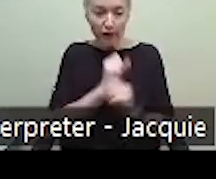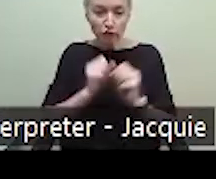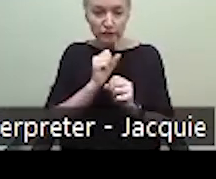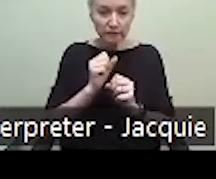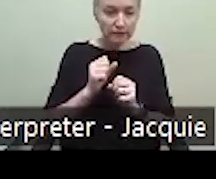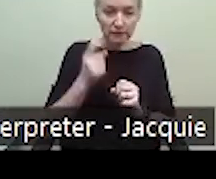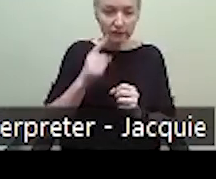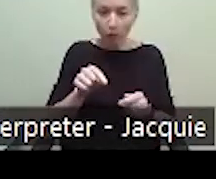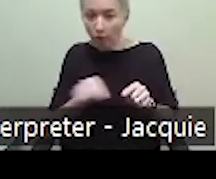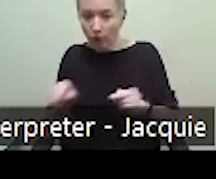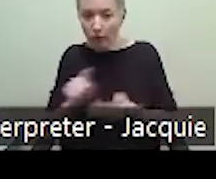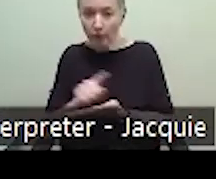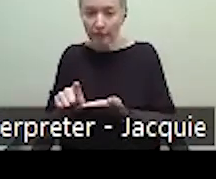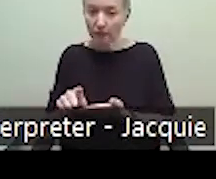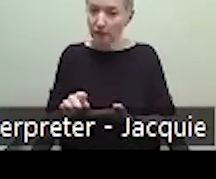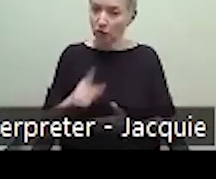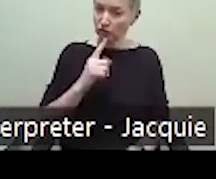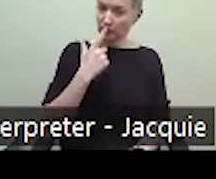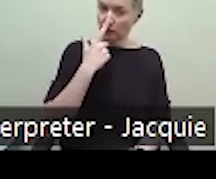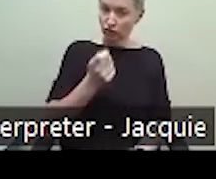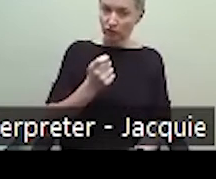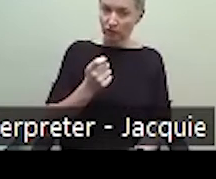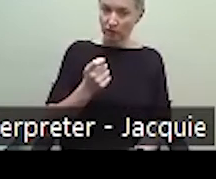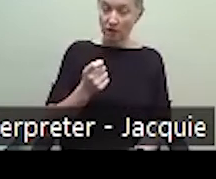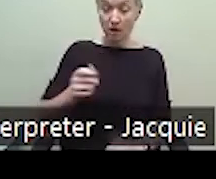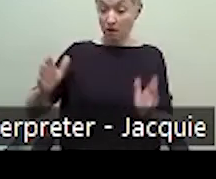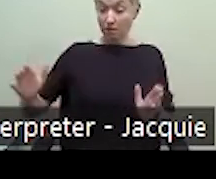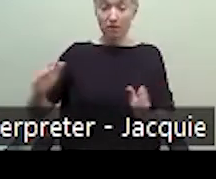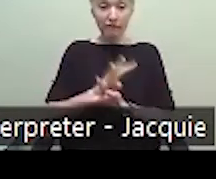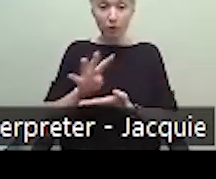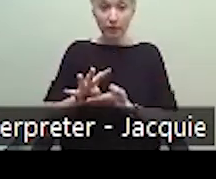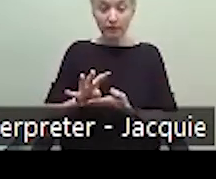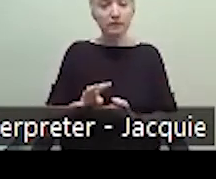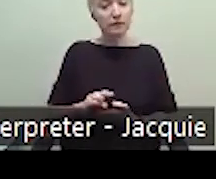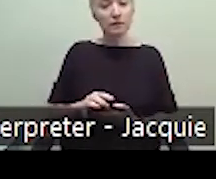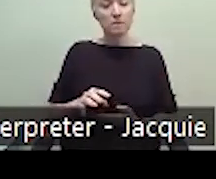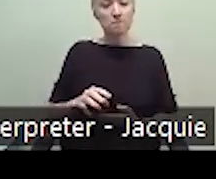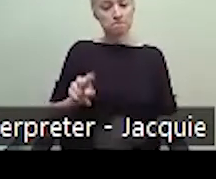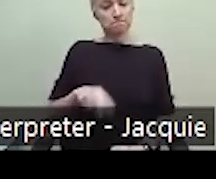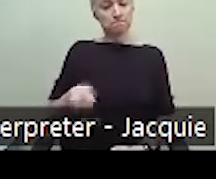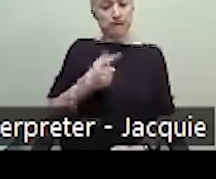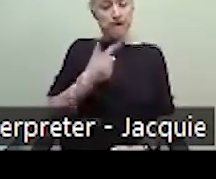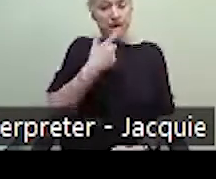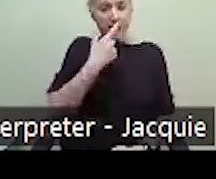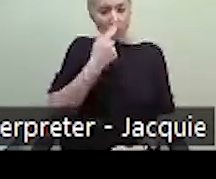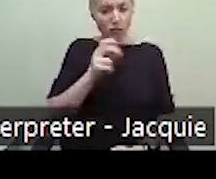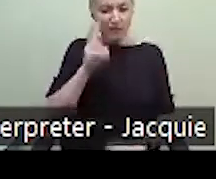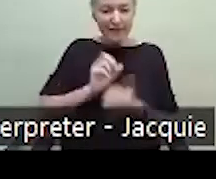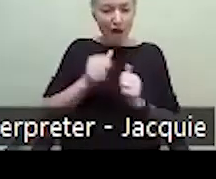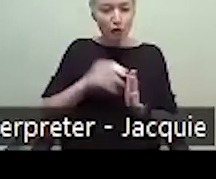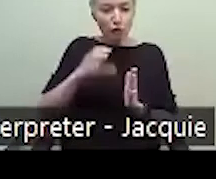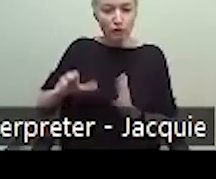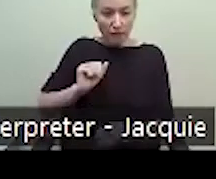very interesting over the four weeks to see how students approach each week. It